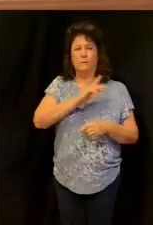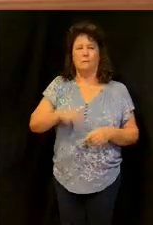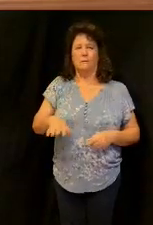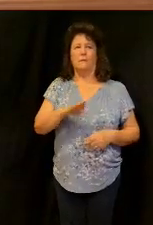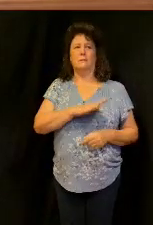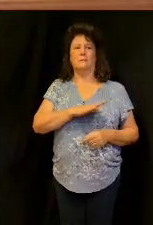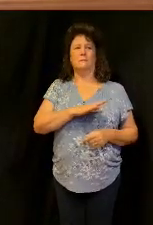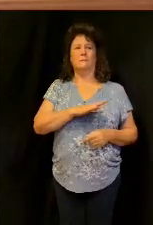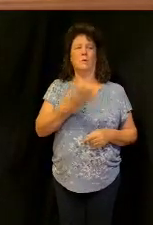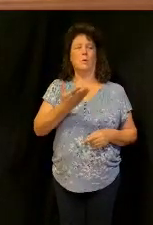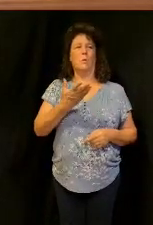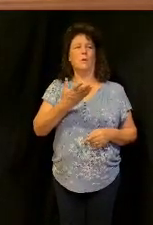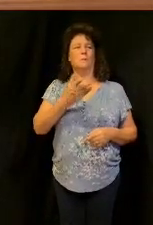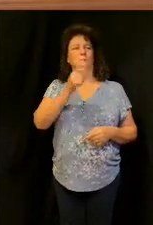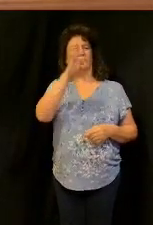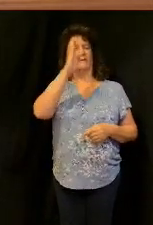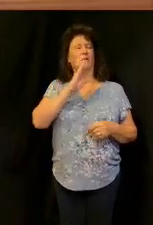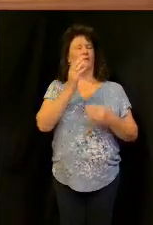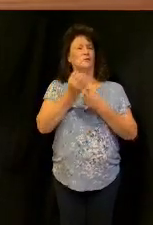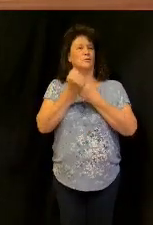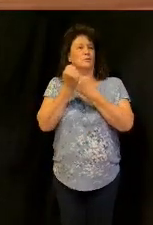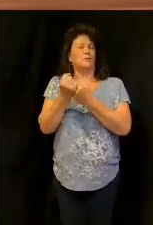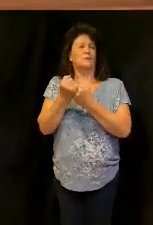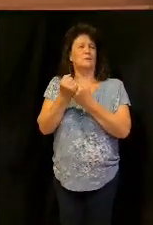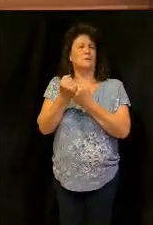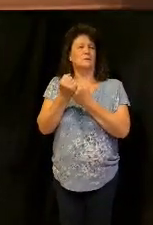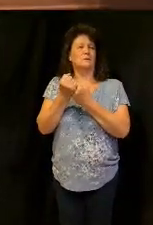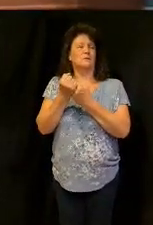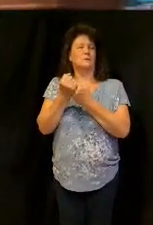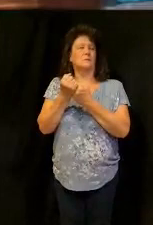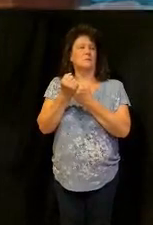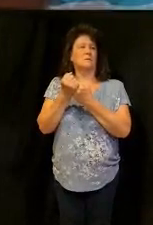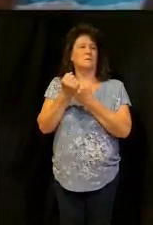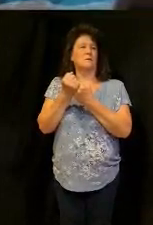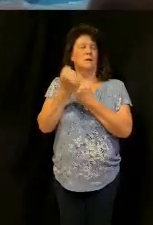what can God trust me with if he gives you increase can he trust you